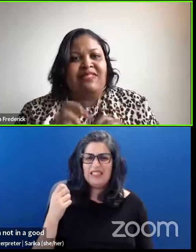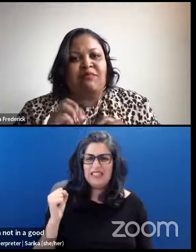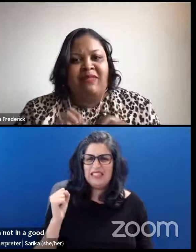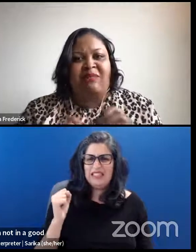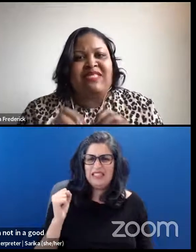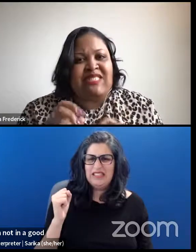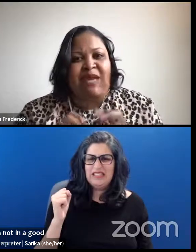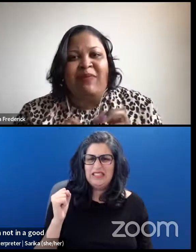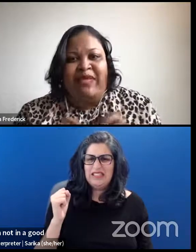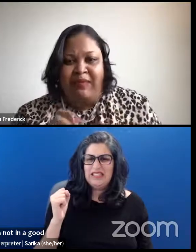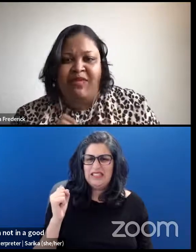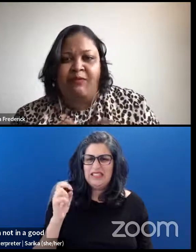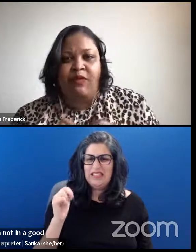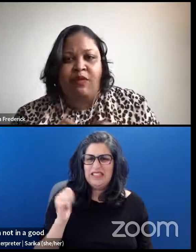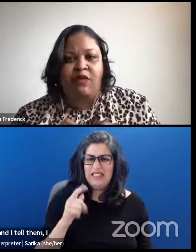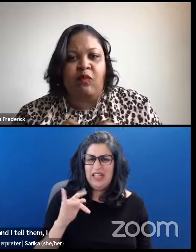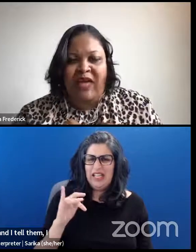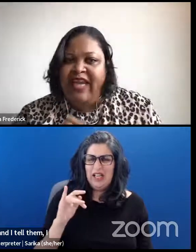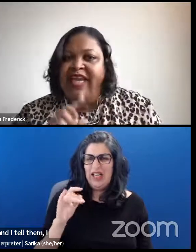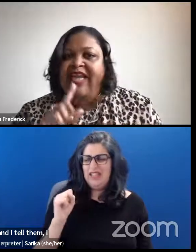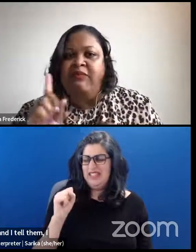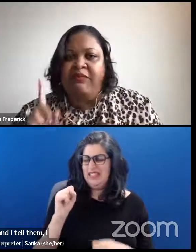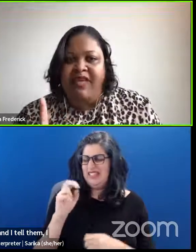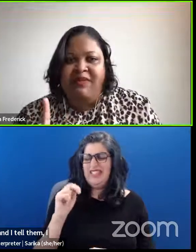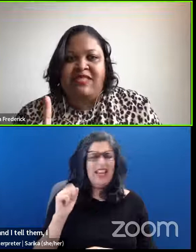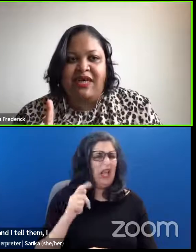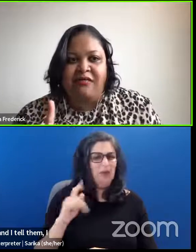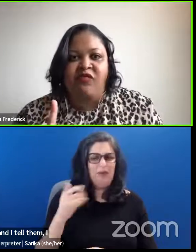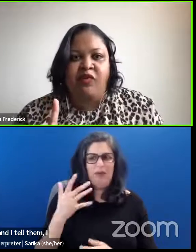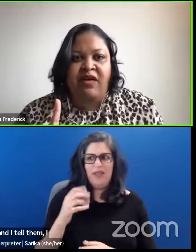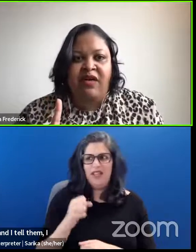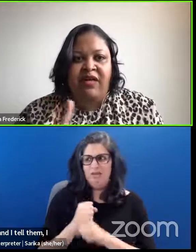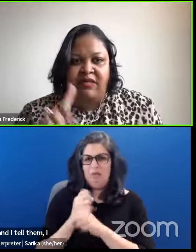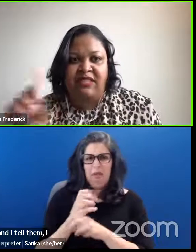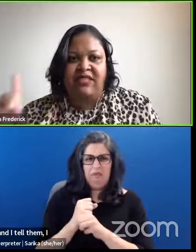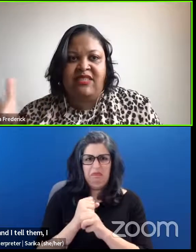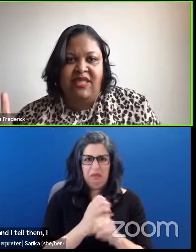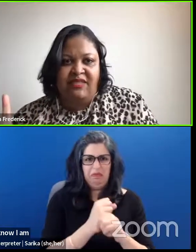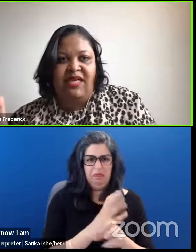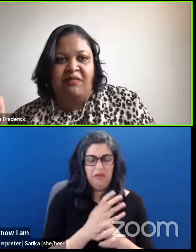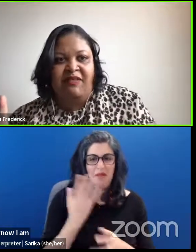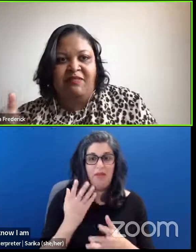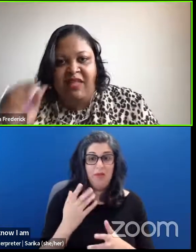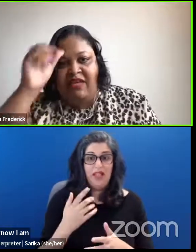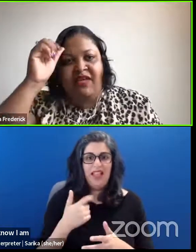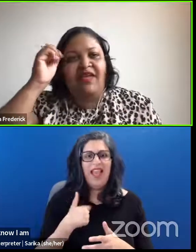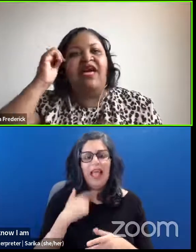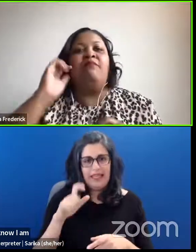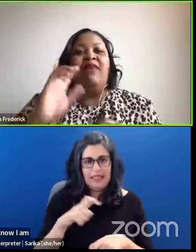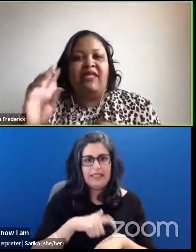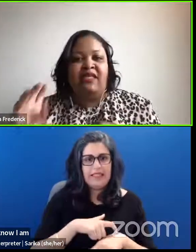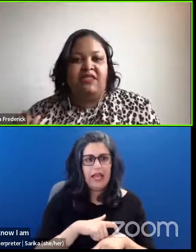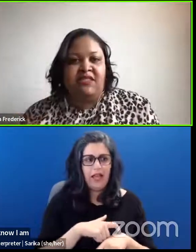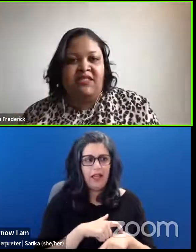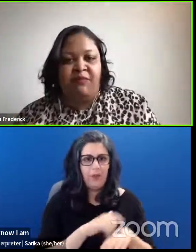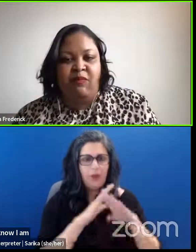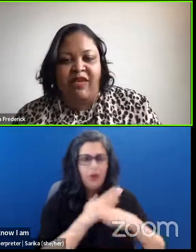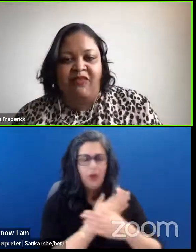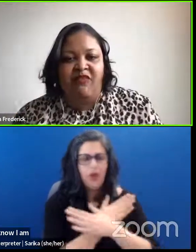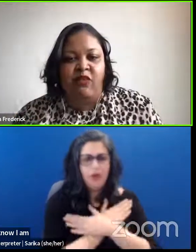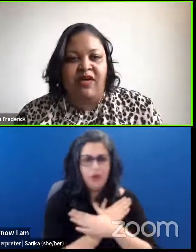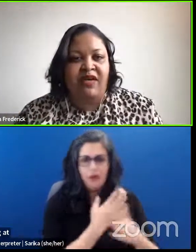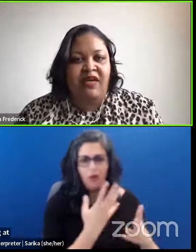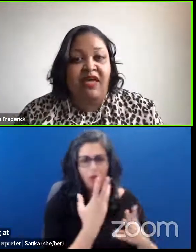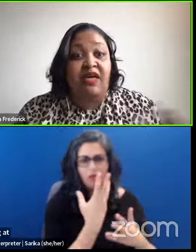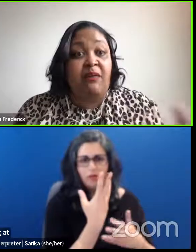I know I'm maybe snapping at people a little more. It may be time for LT to take a time out. Like I might need to just step